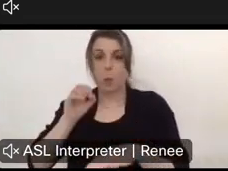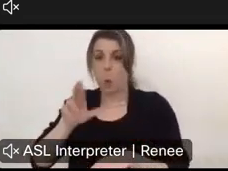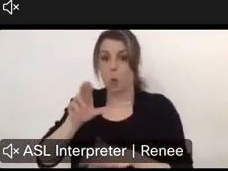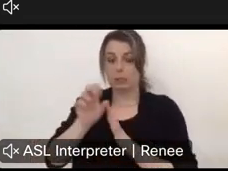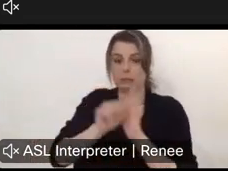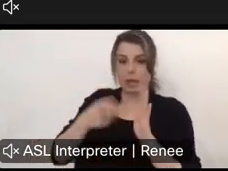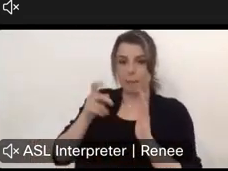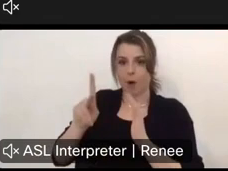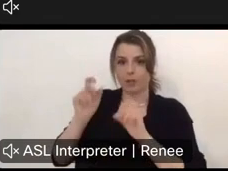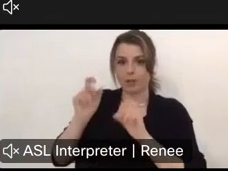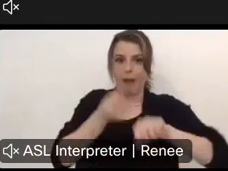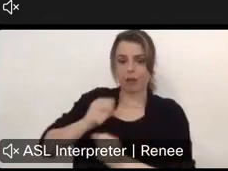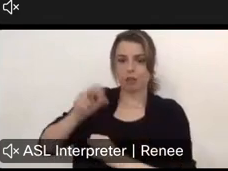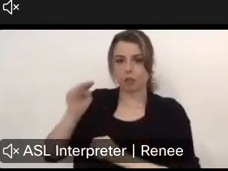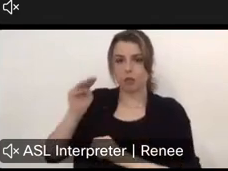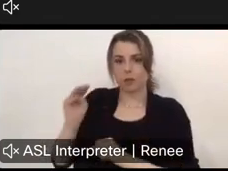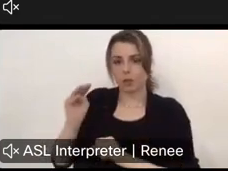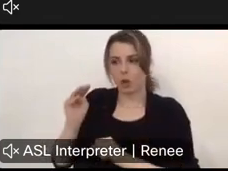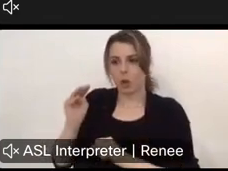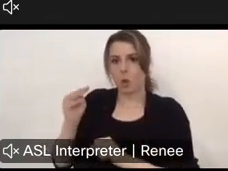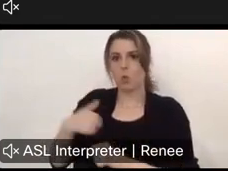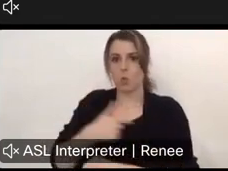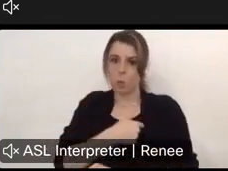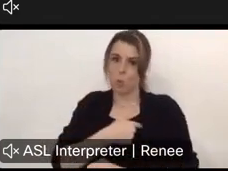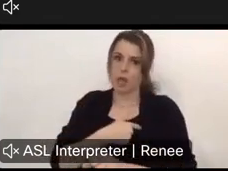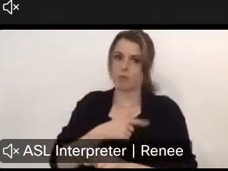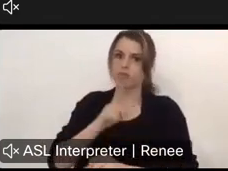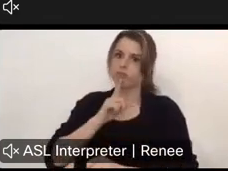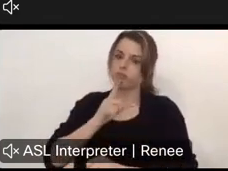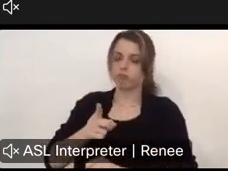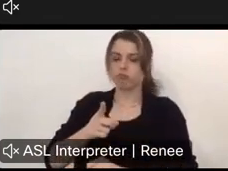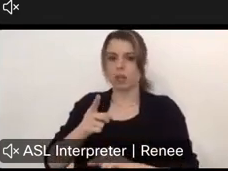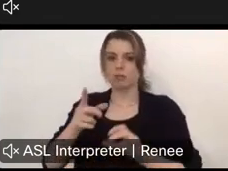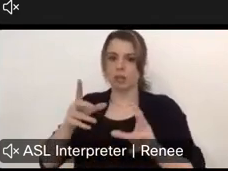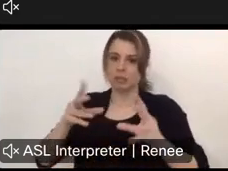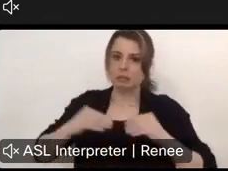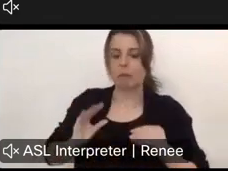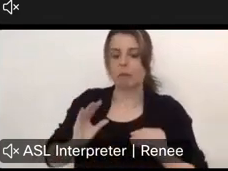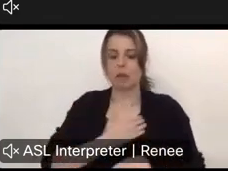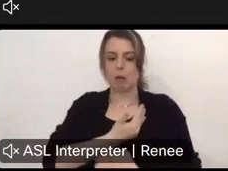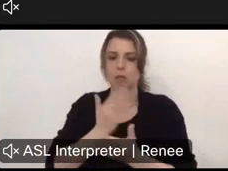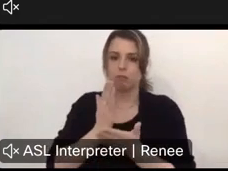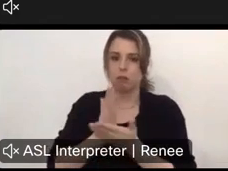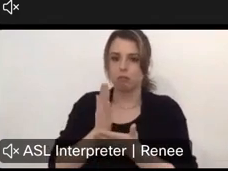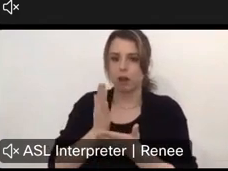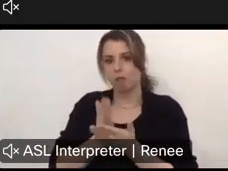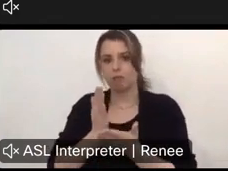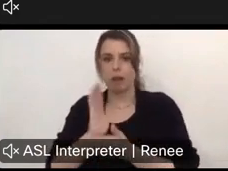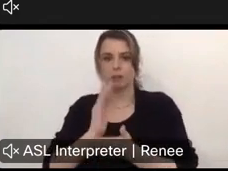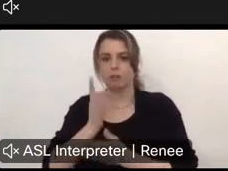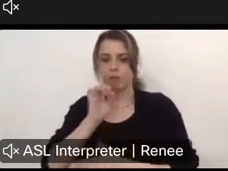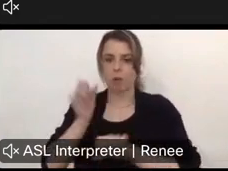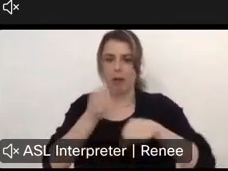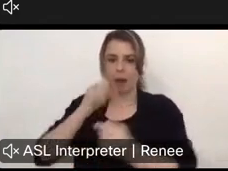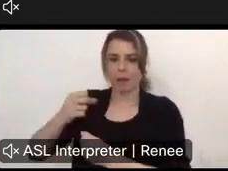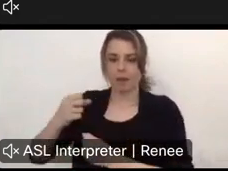paddlers in New Mexico, take our access rights seriously. We have a proven track record of not backing down on this issue and winning.